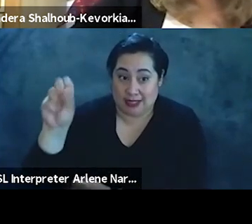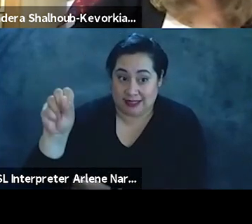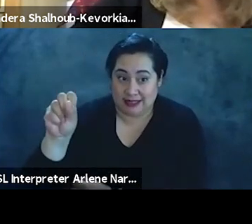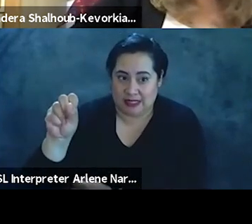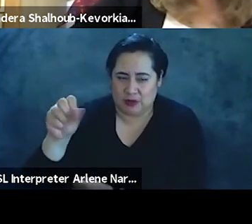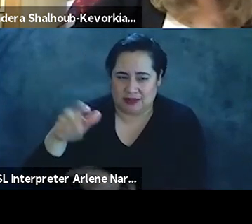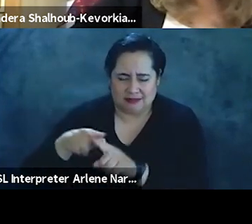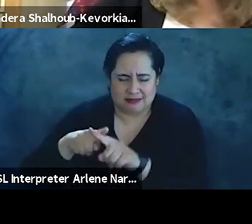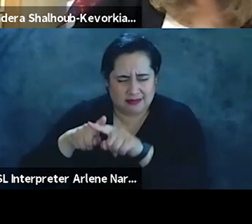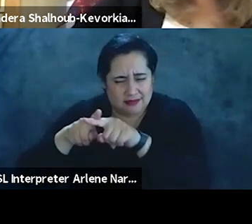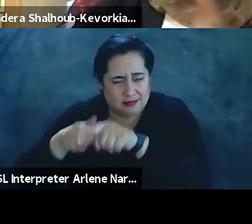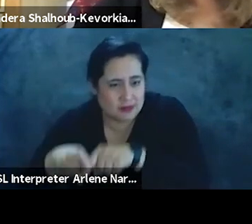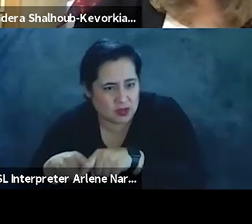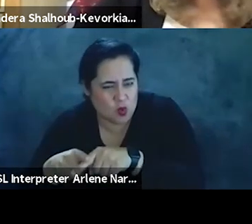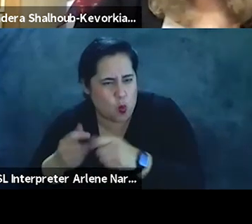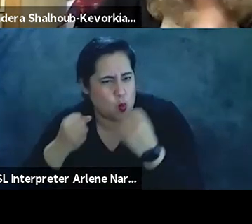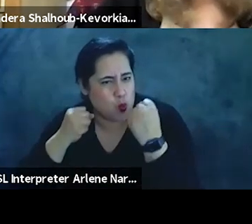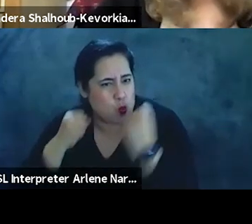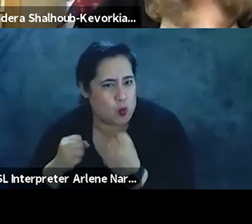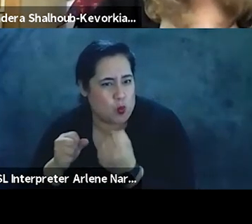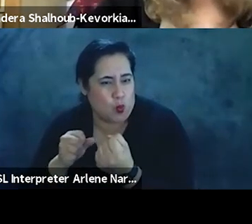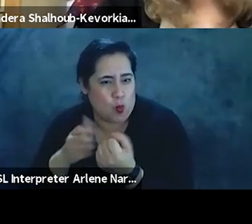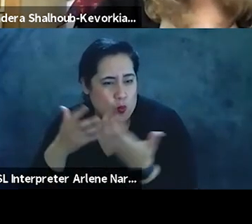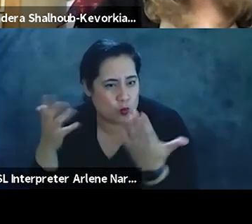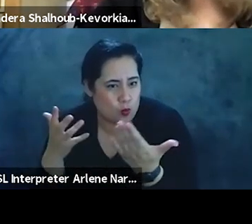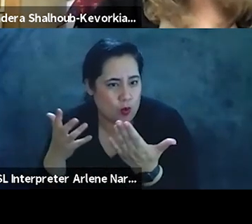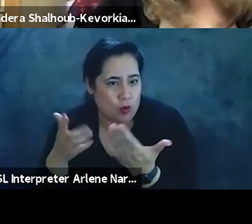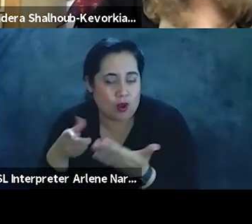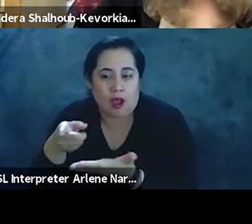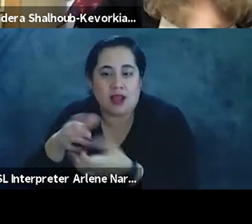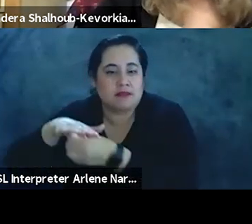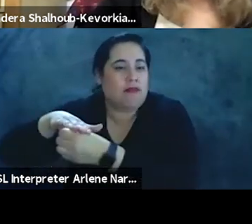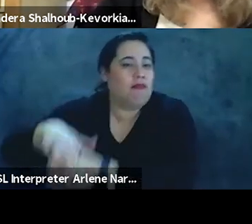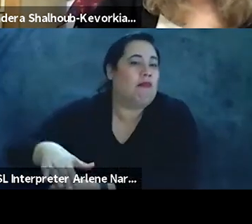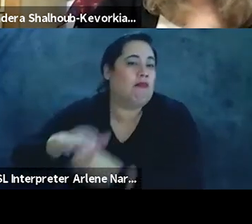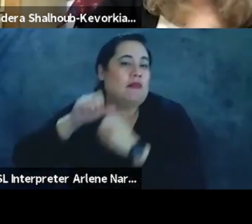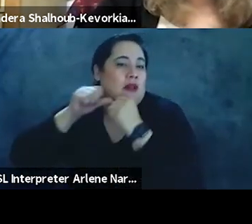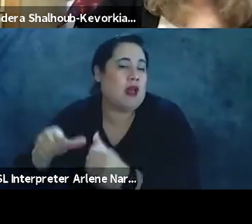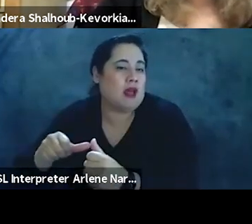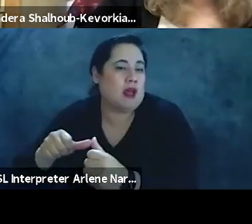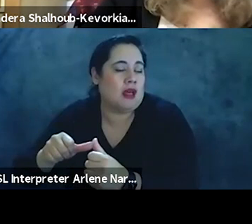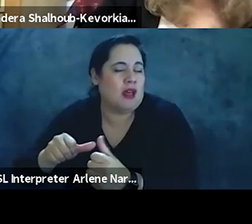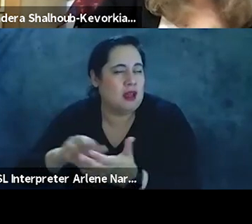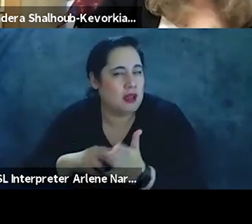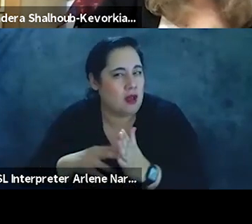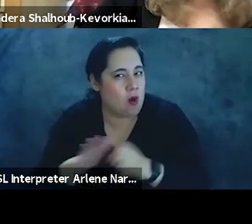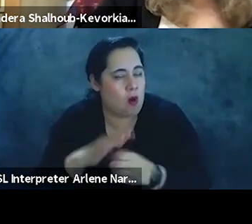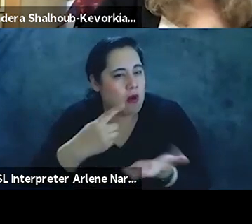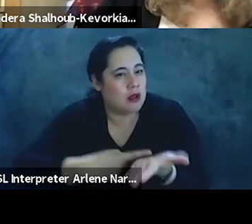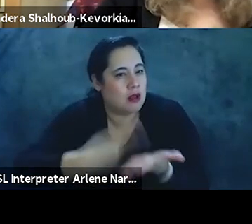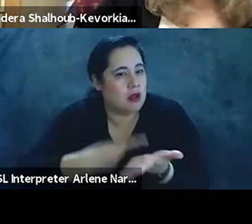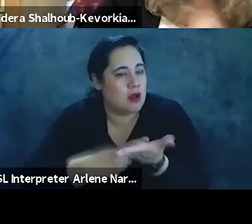absolutely on it's heavily invested in modes of suppression and denial, right? Like the whole debate that we're, that we